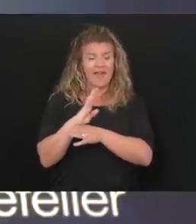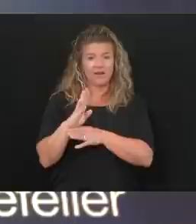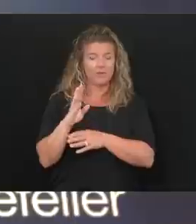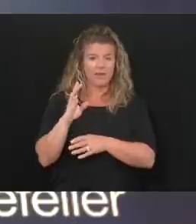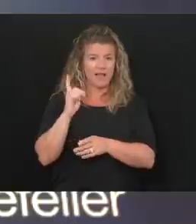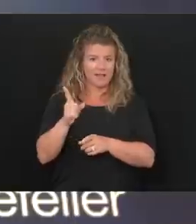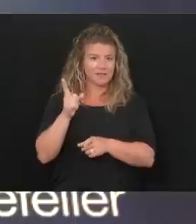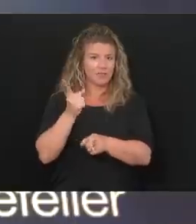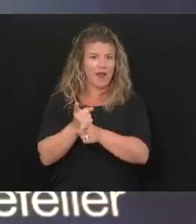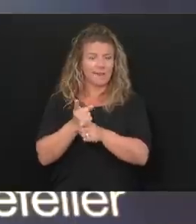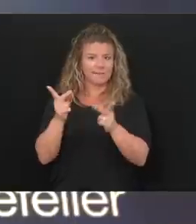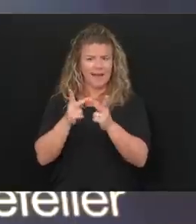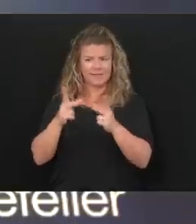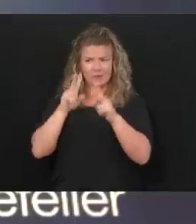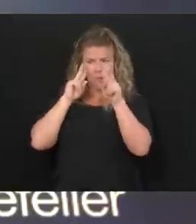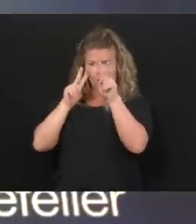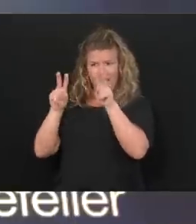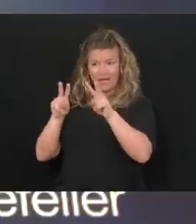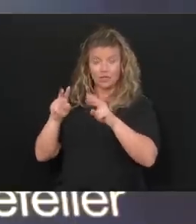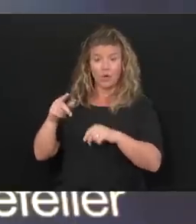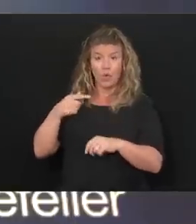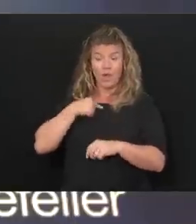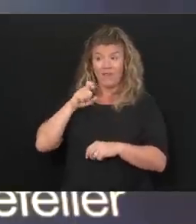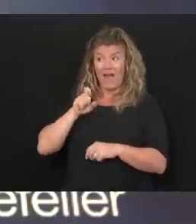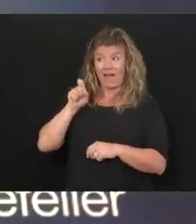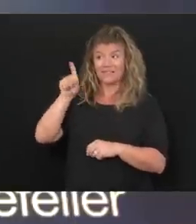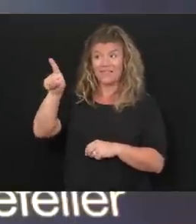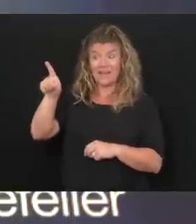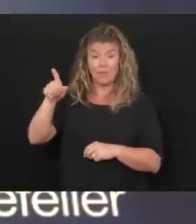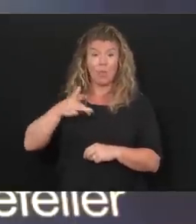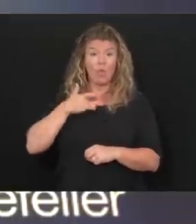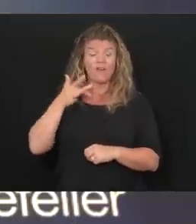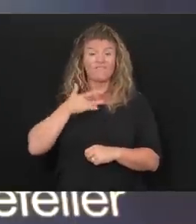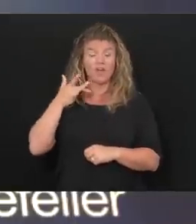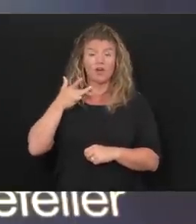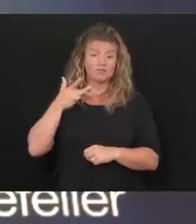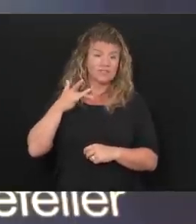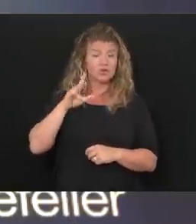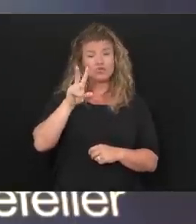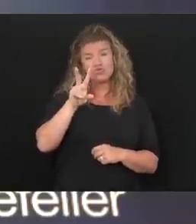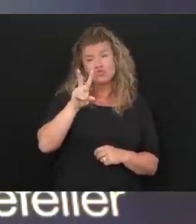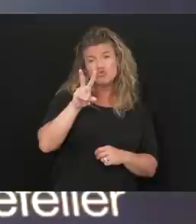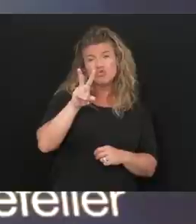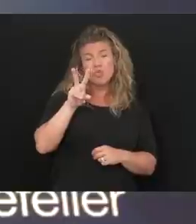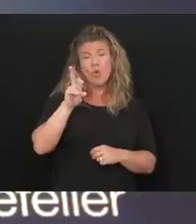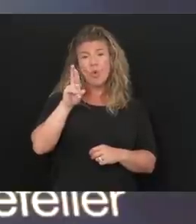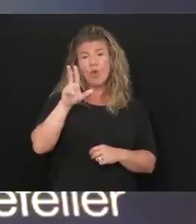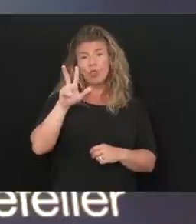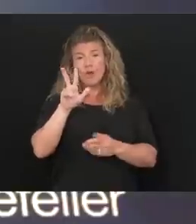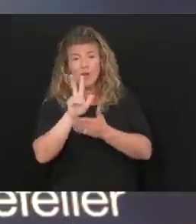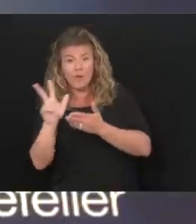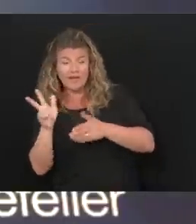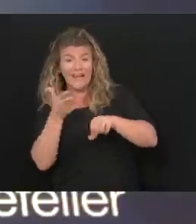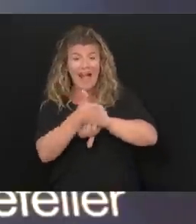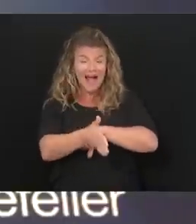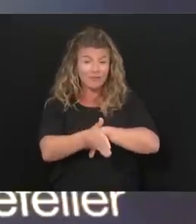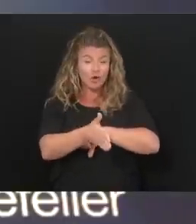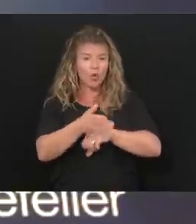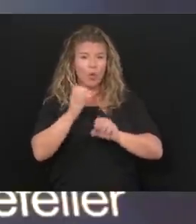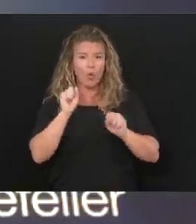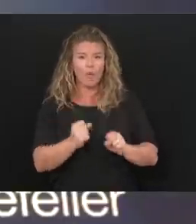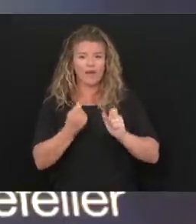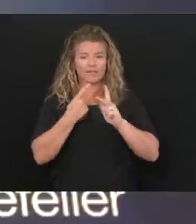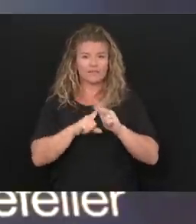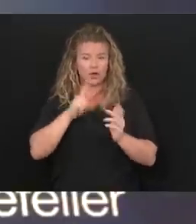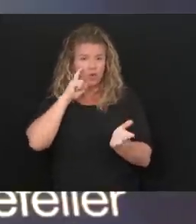asked, we feel that about two to three weeks after the event happens is when we start